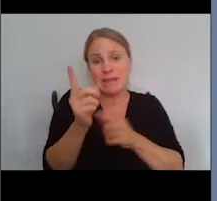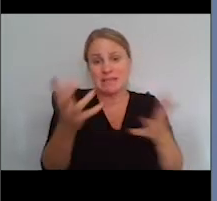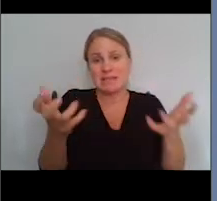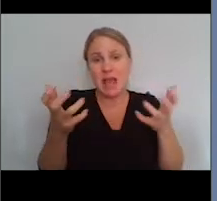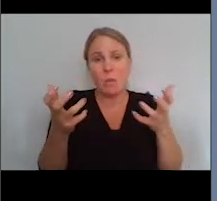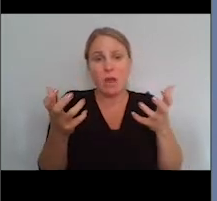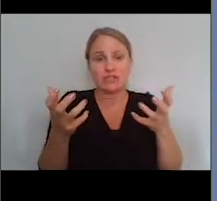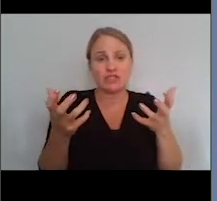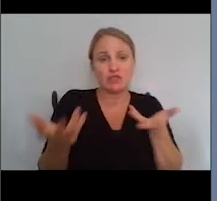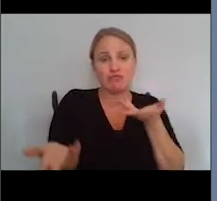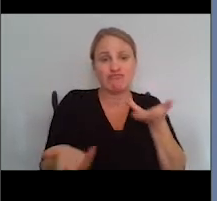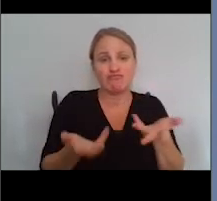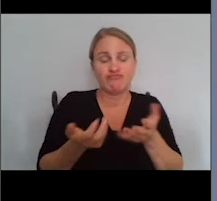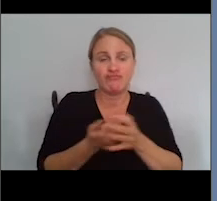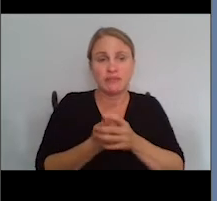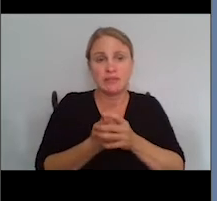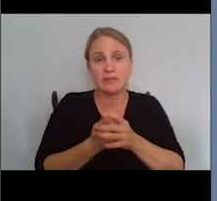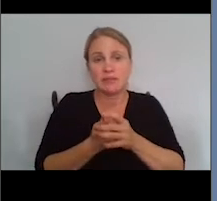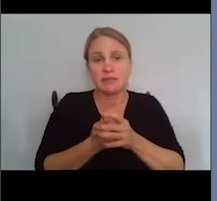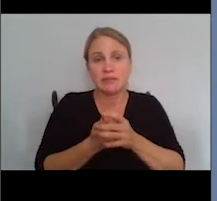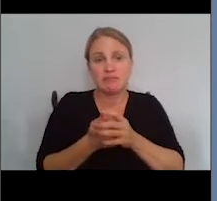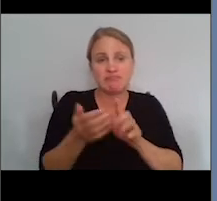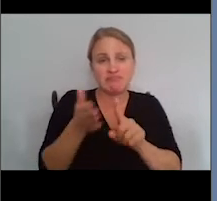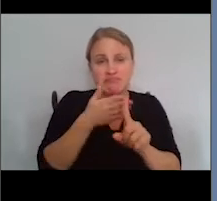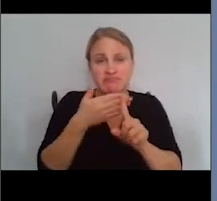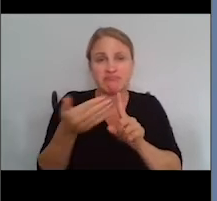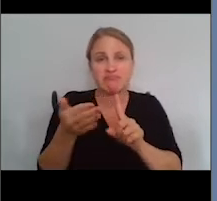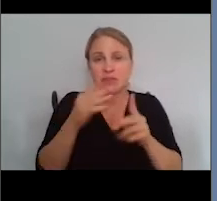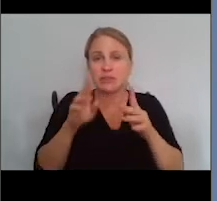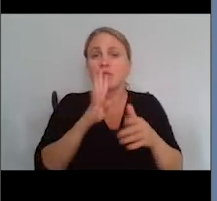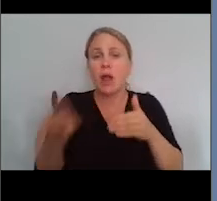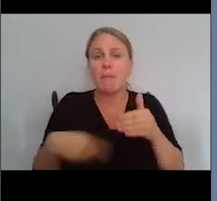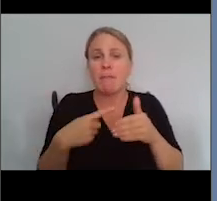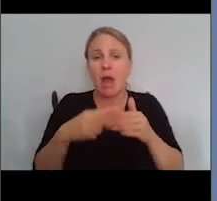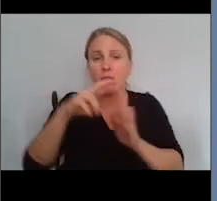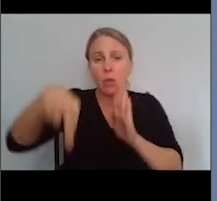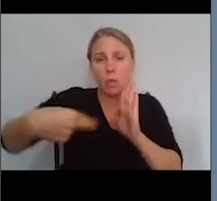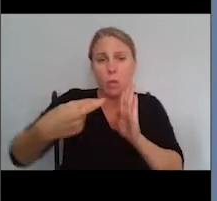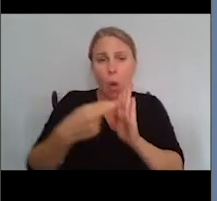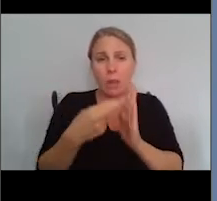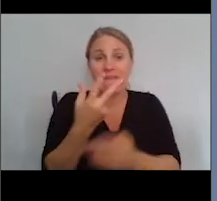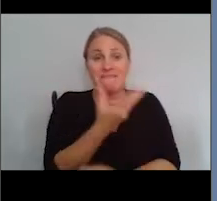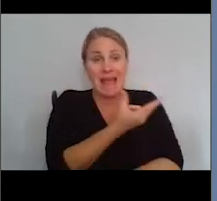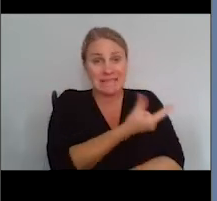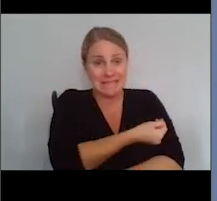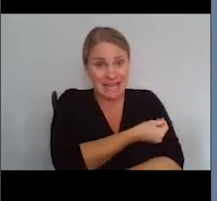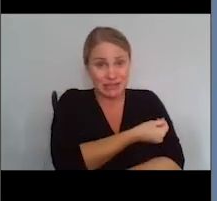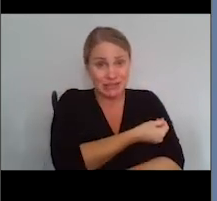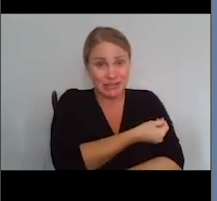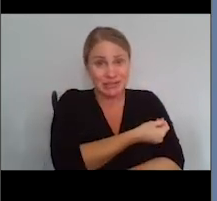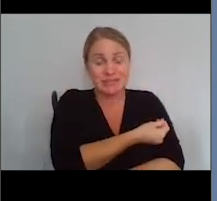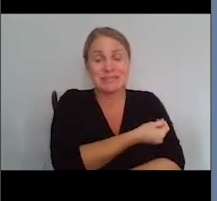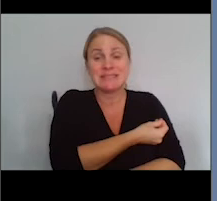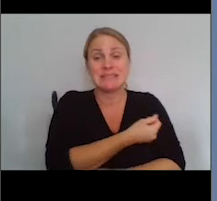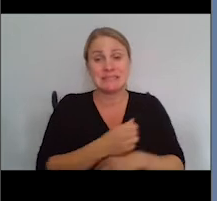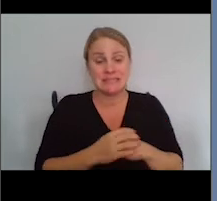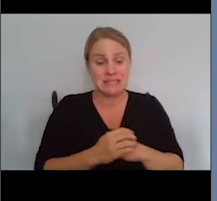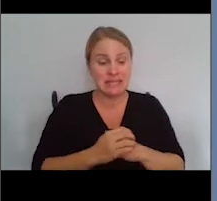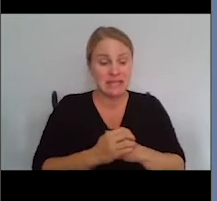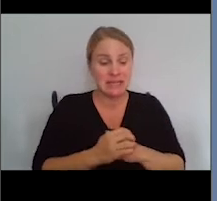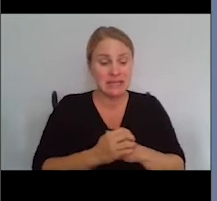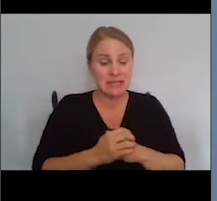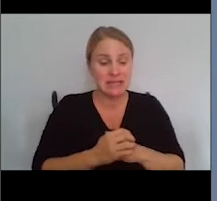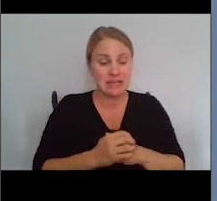provocative, and that is to talk about the role of COVID-19 vaccination in the prevention or treatment of long COVID, and